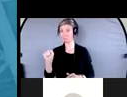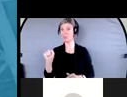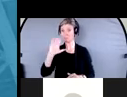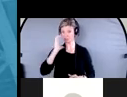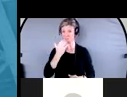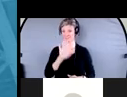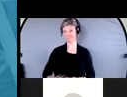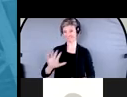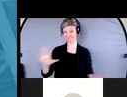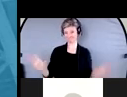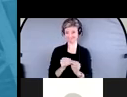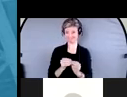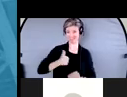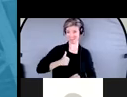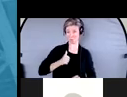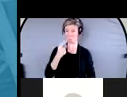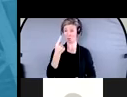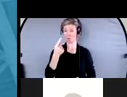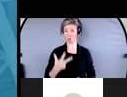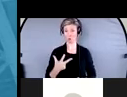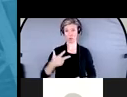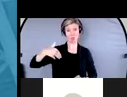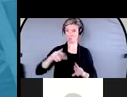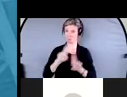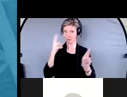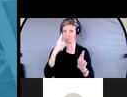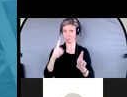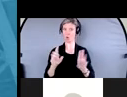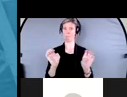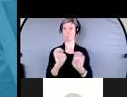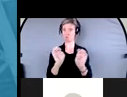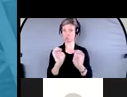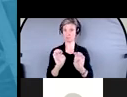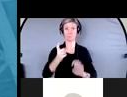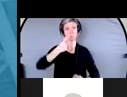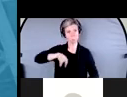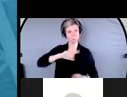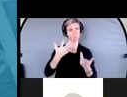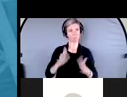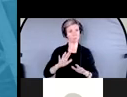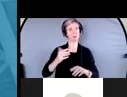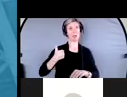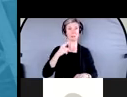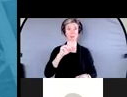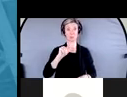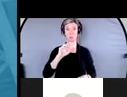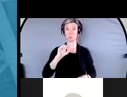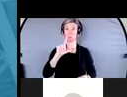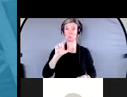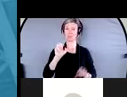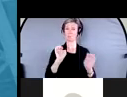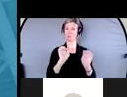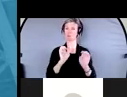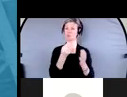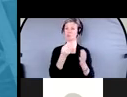for unexpected expenses. So we have tools like an emergency fund calculator. We also have something called a personal